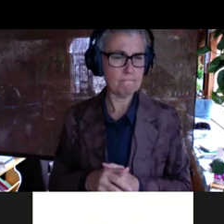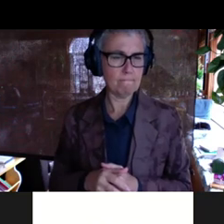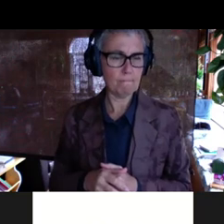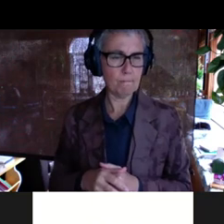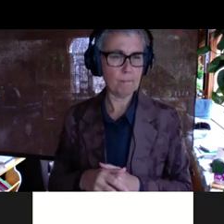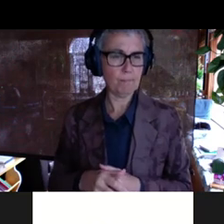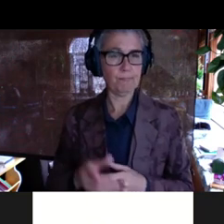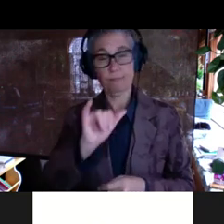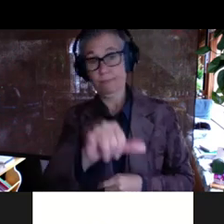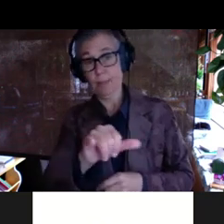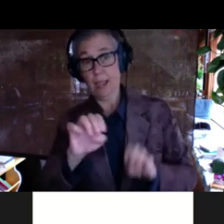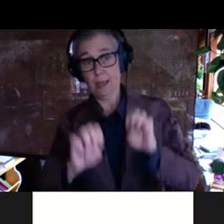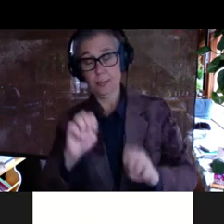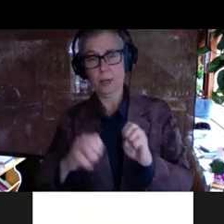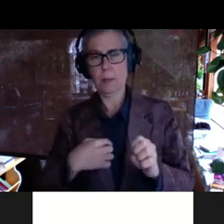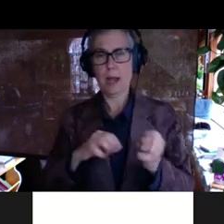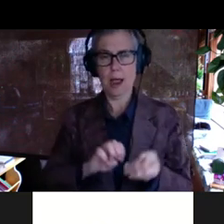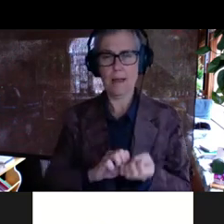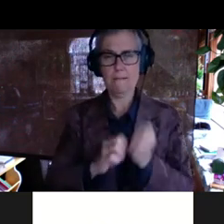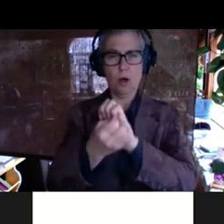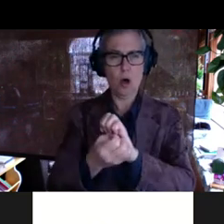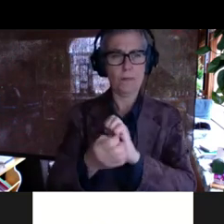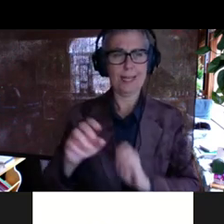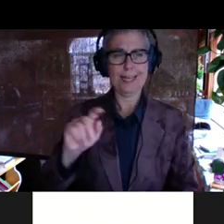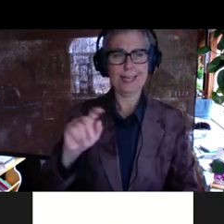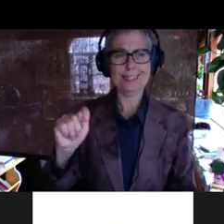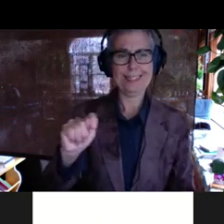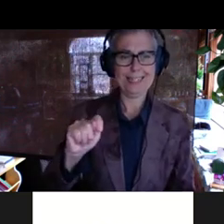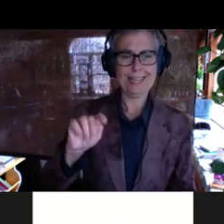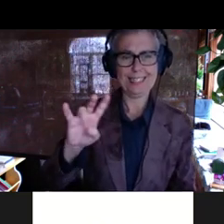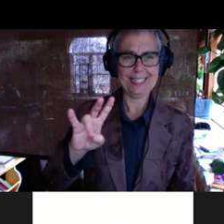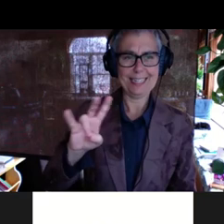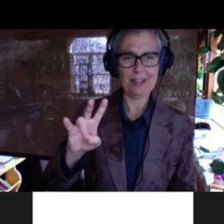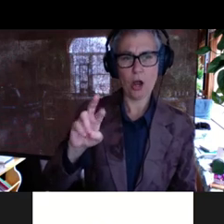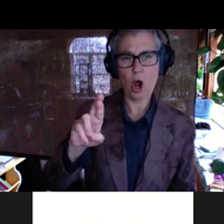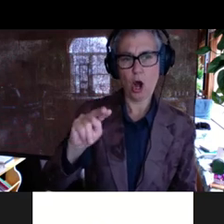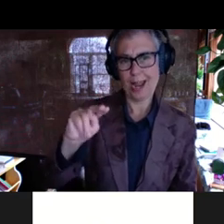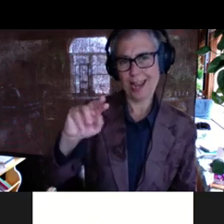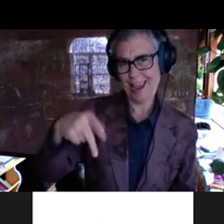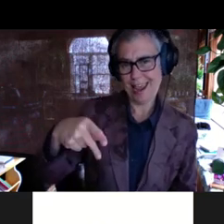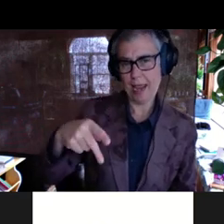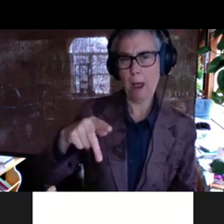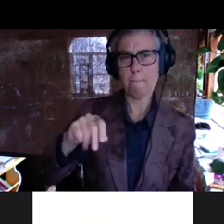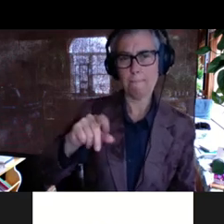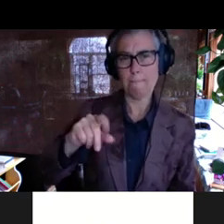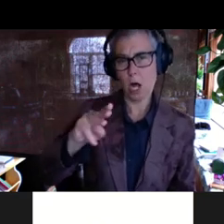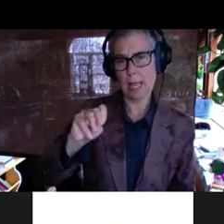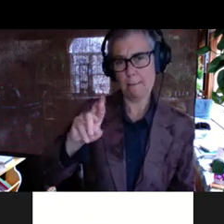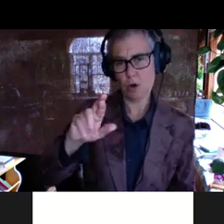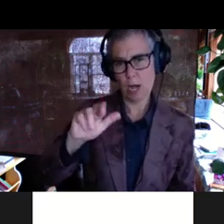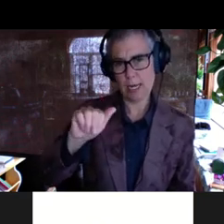in this experiment, um, I was evolving the T7 RNA polymerase, to bind a new promoter.